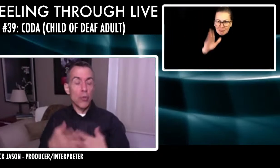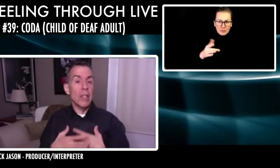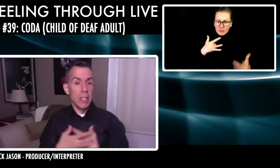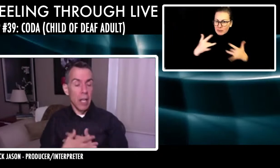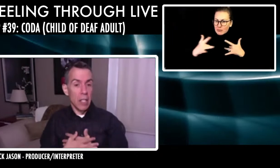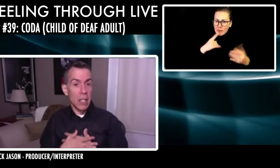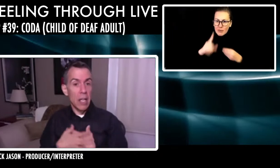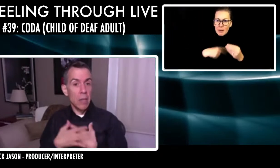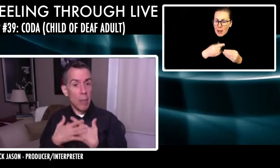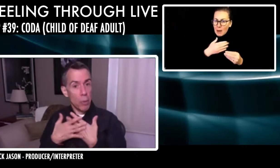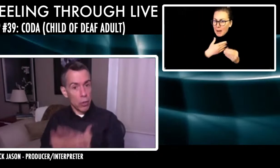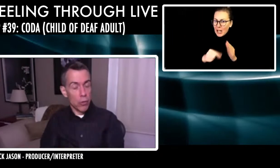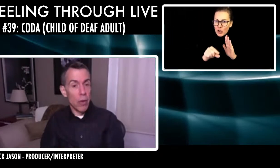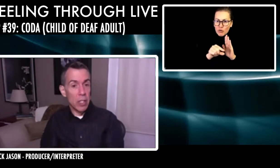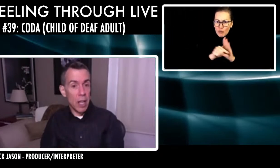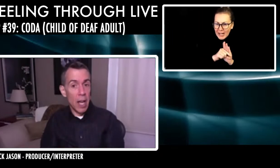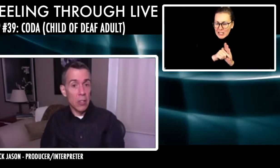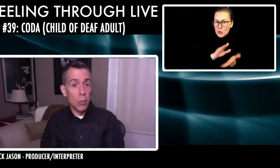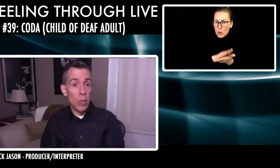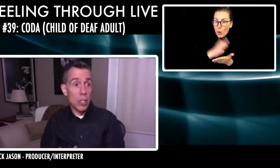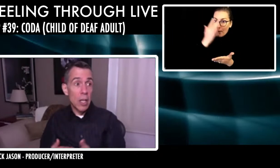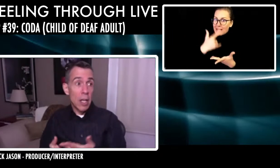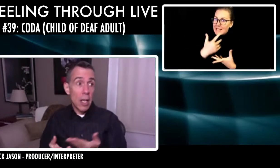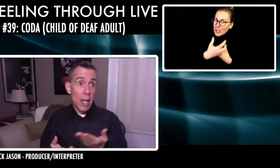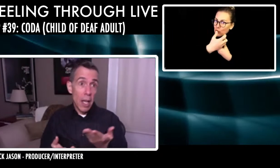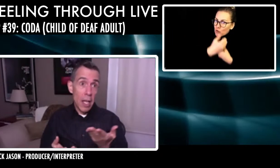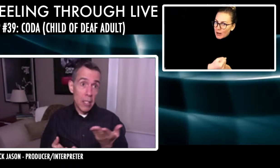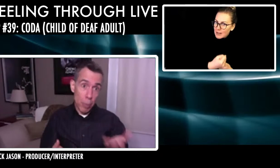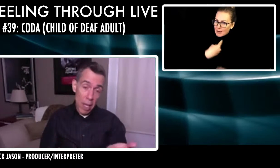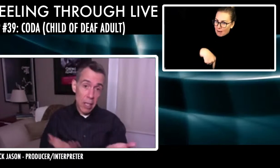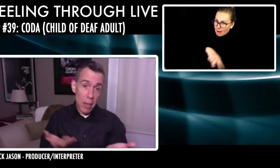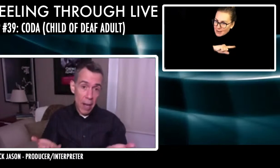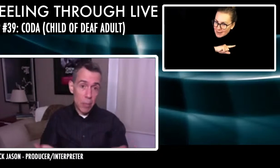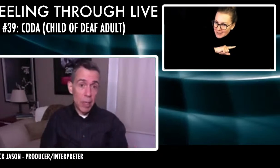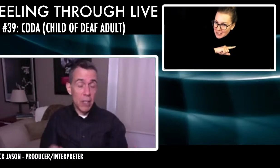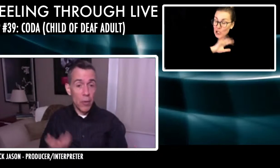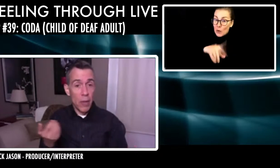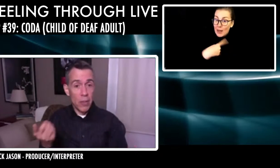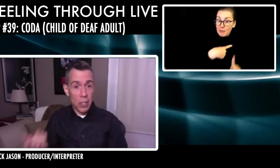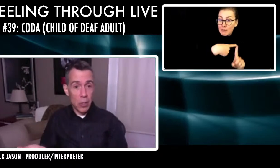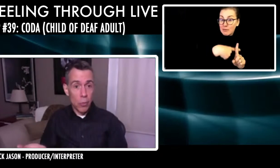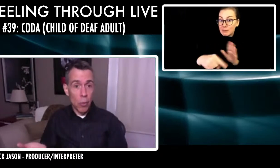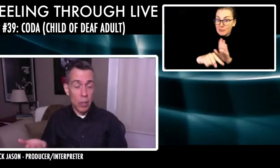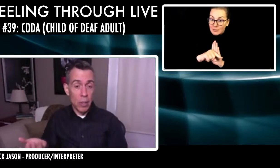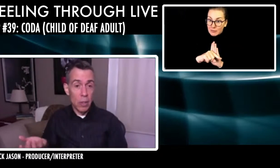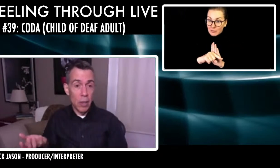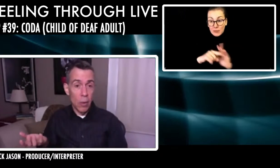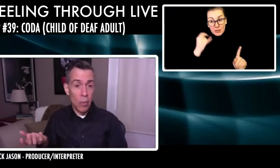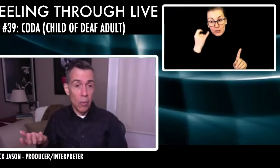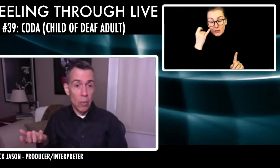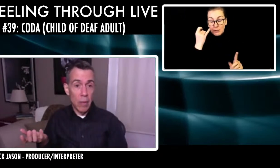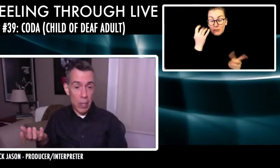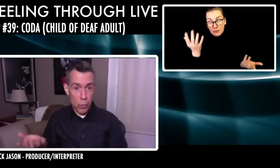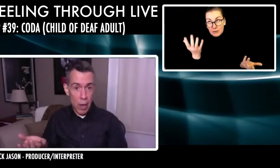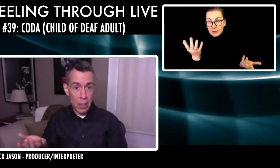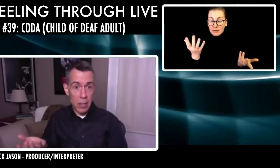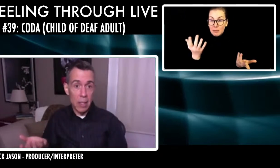they, they trusted us. They, they put their trust into us, which is a plus and a minus because if you give a six year old, you know, that trust, then